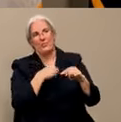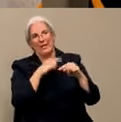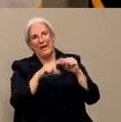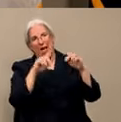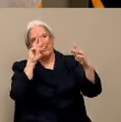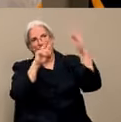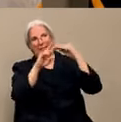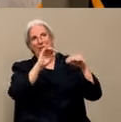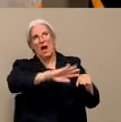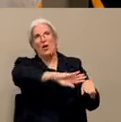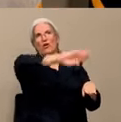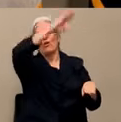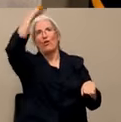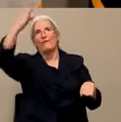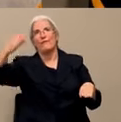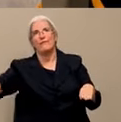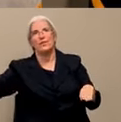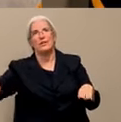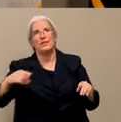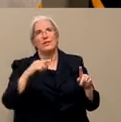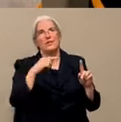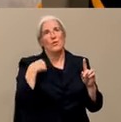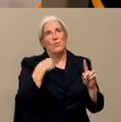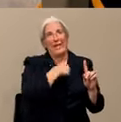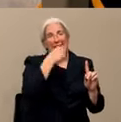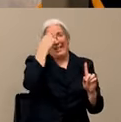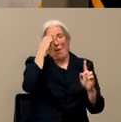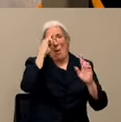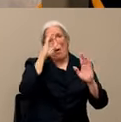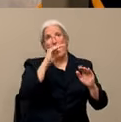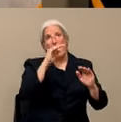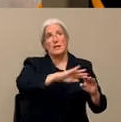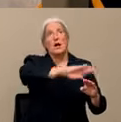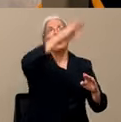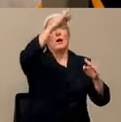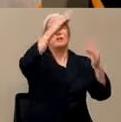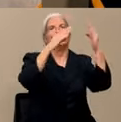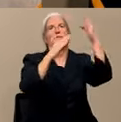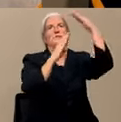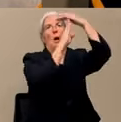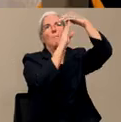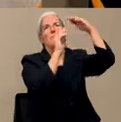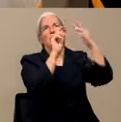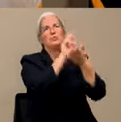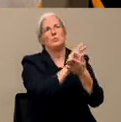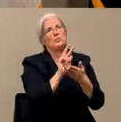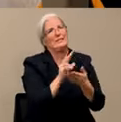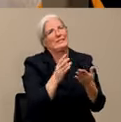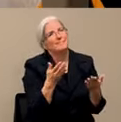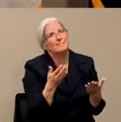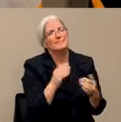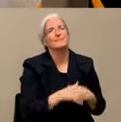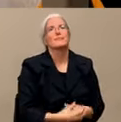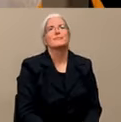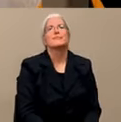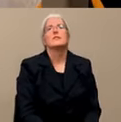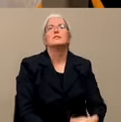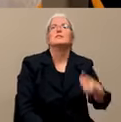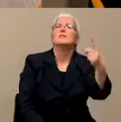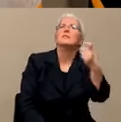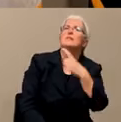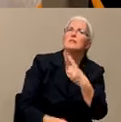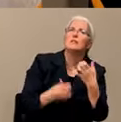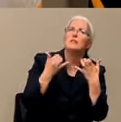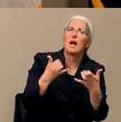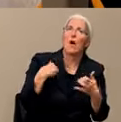about when you think it's going to happen. And with that question tied to it is the phrase, you know, flatten the curve that we might have heard.